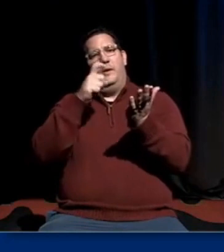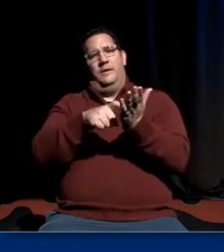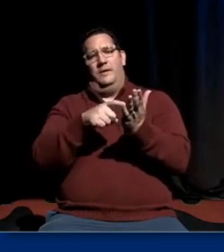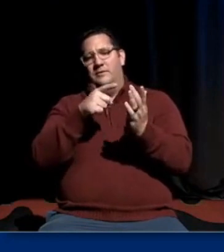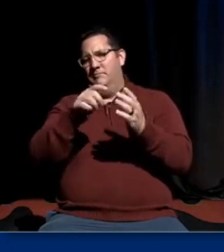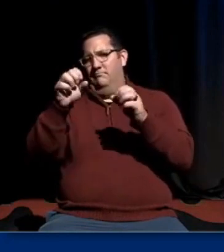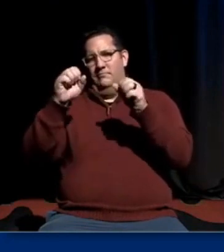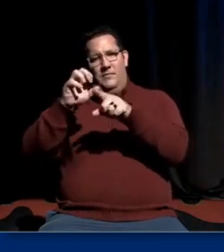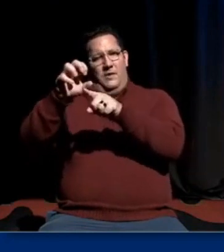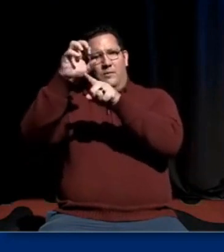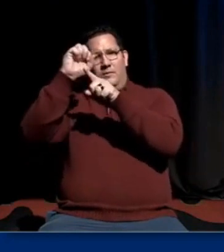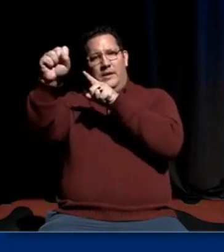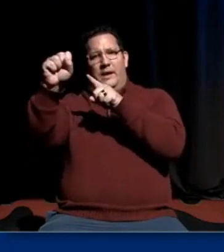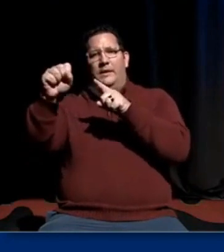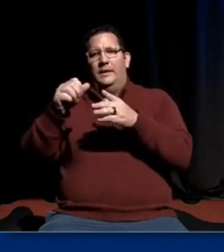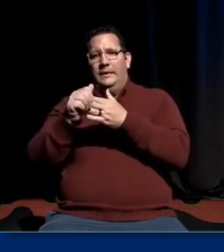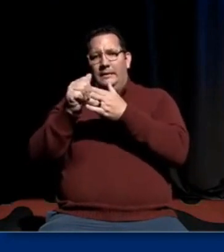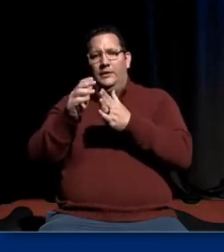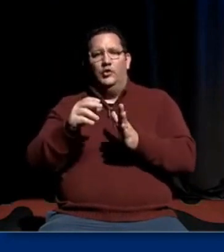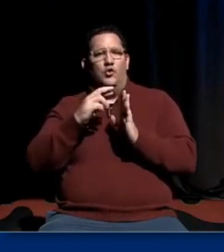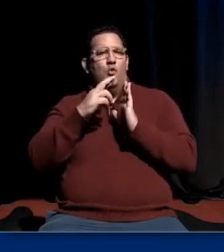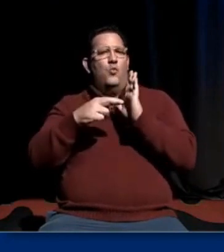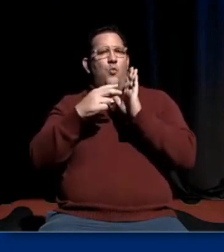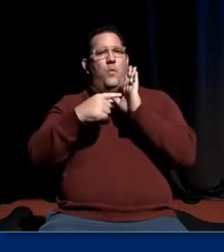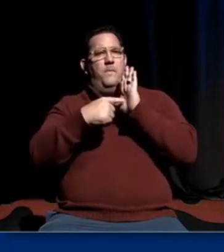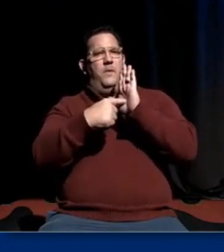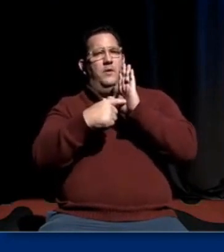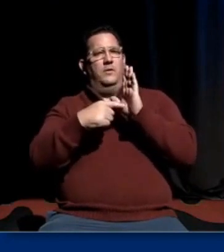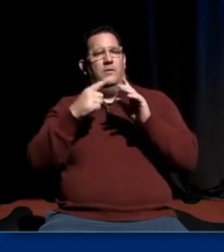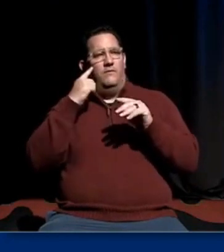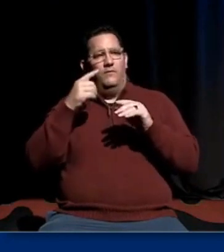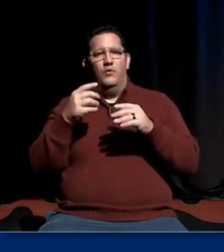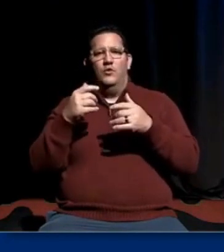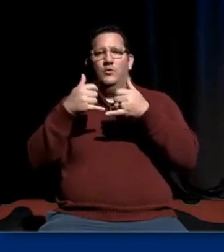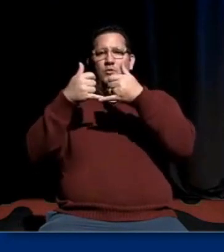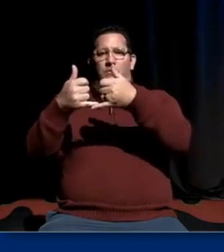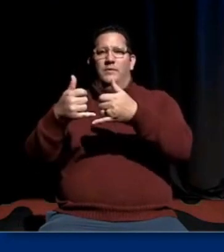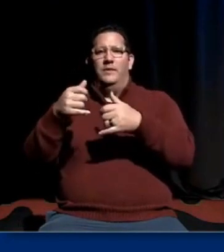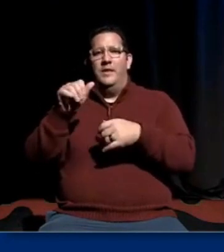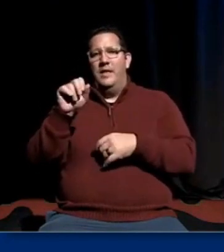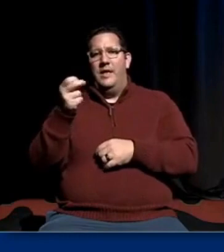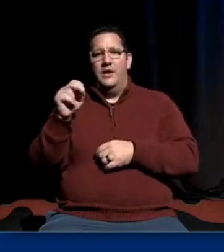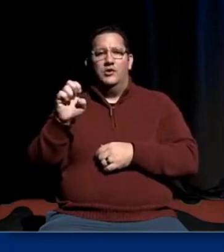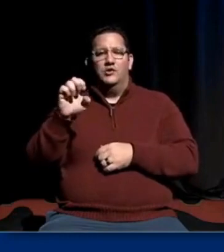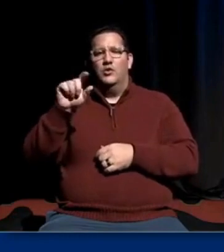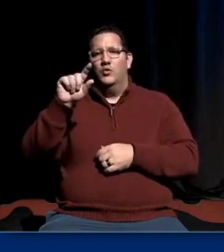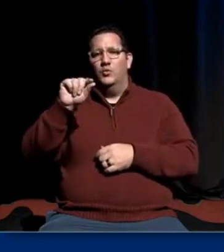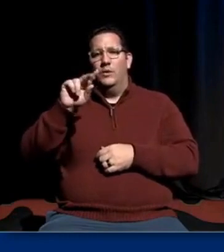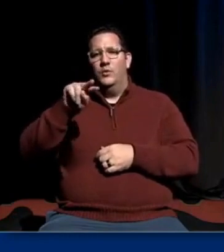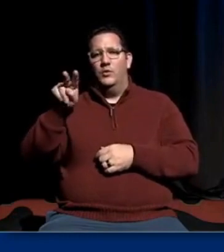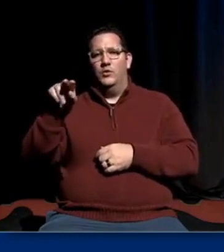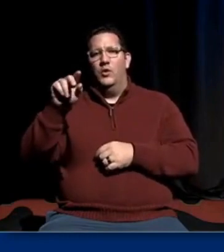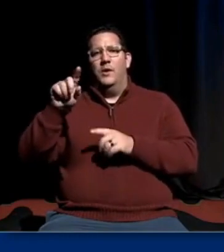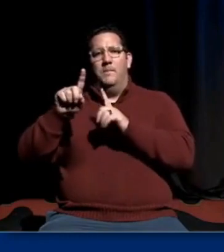leader and role model as a recipient of this year's ASH 2022 Mentoring Award, Dr. Victor Saenz. Thank